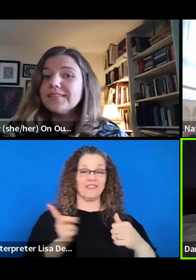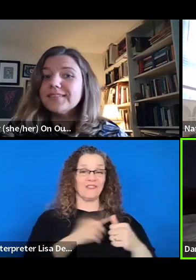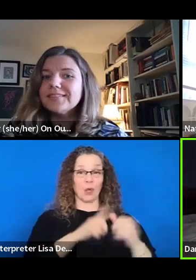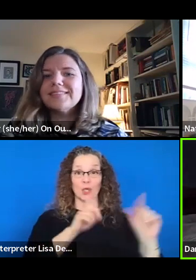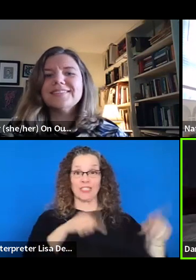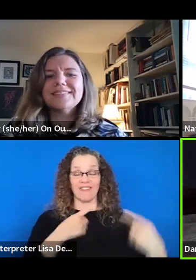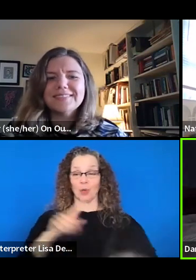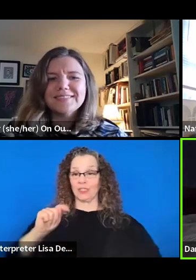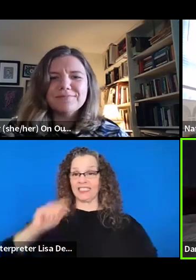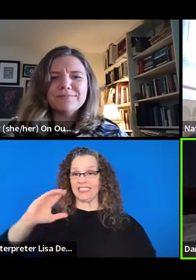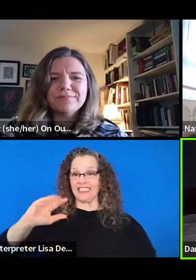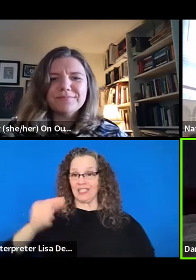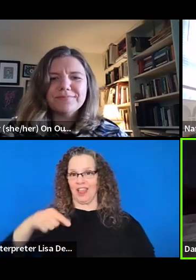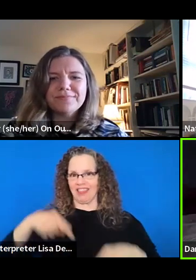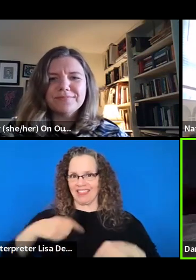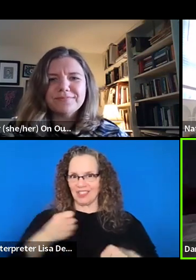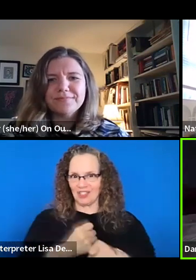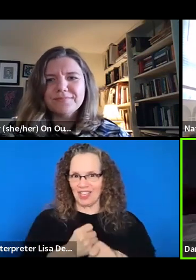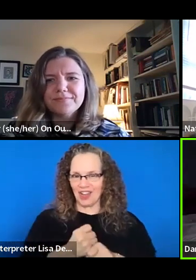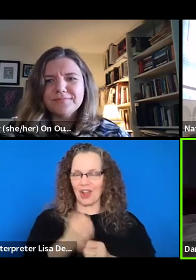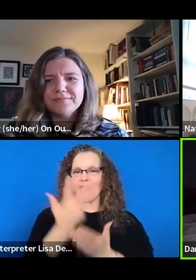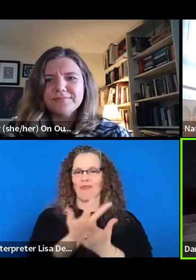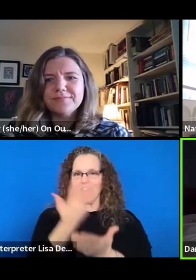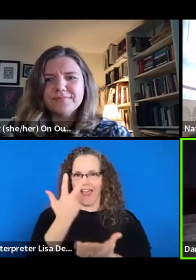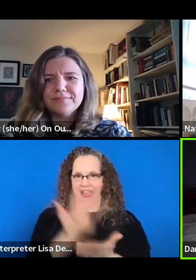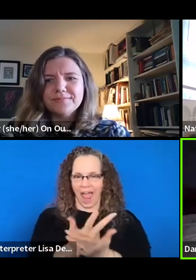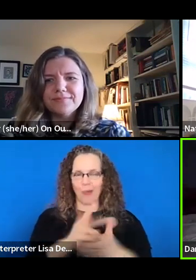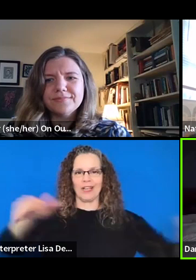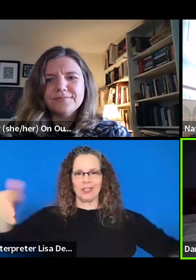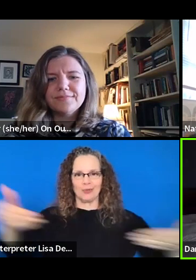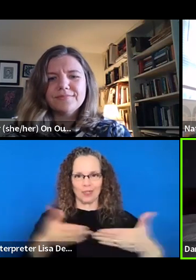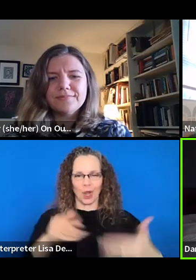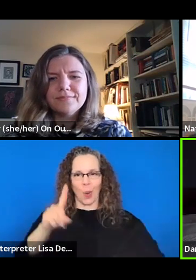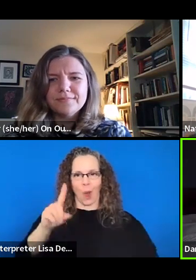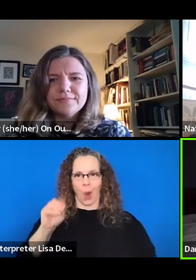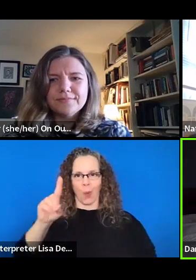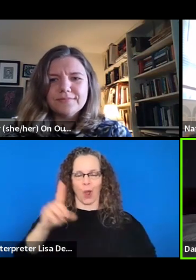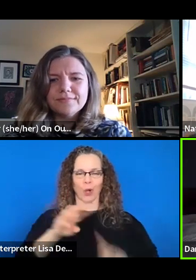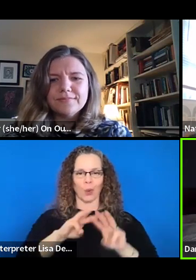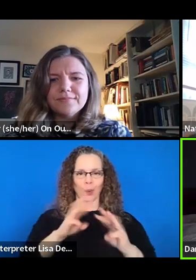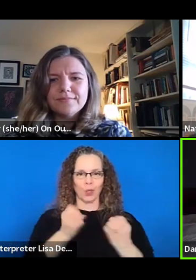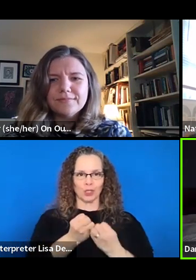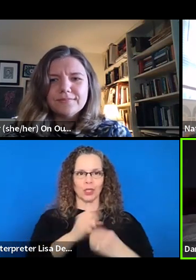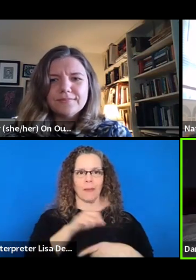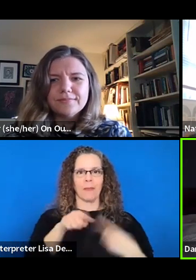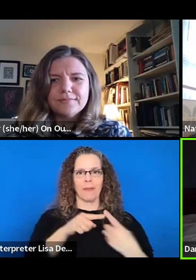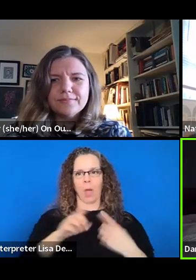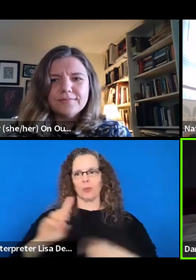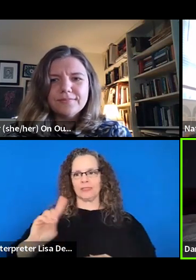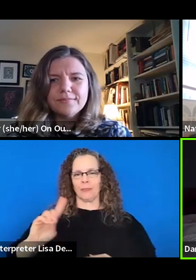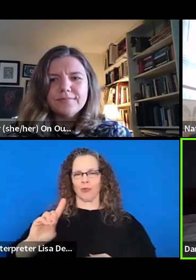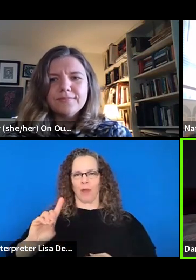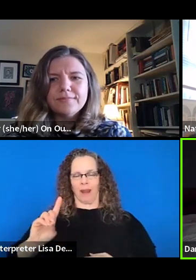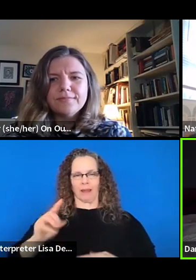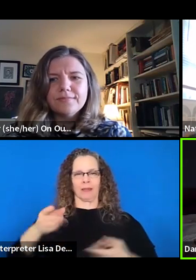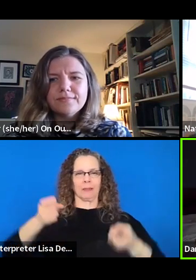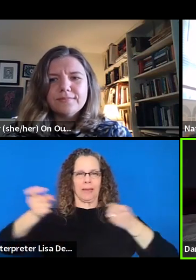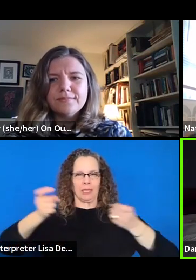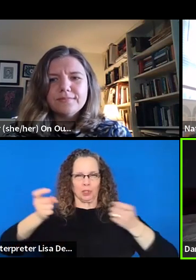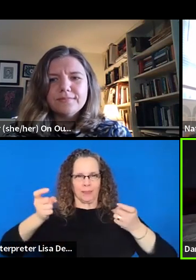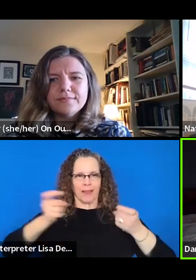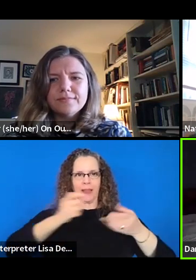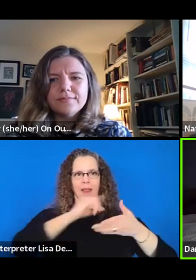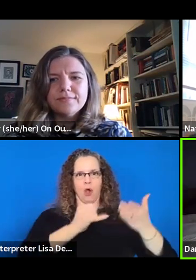year. We're going to be running a three hour introduction 101 workshop on, uh, democratic management and, uh, arts and culture